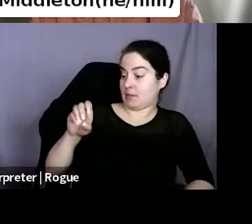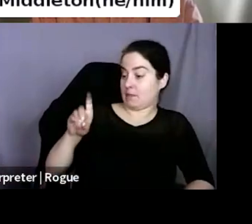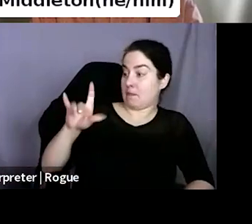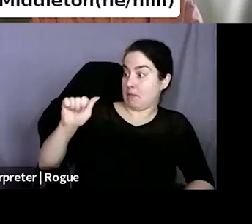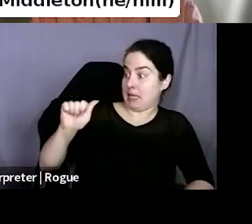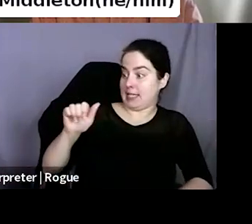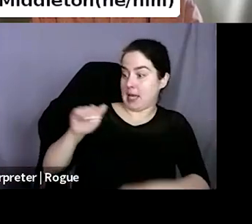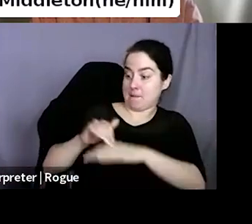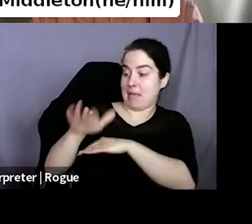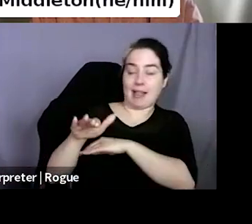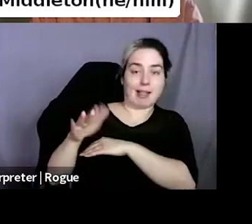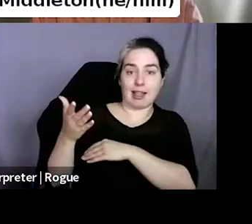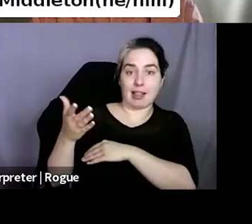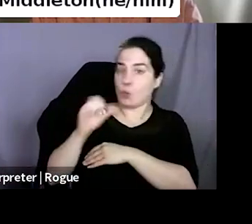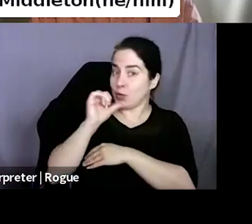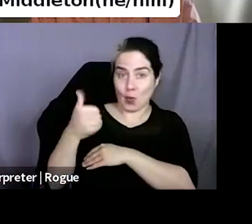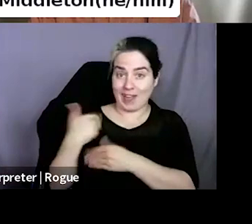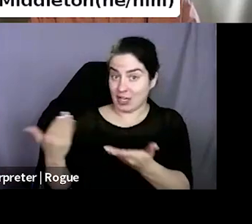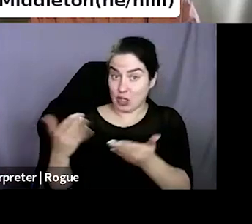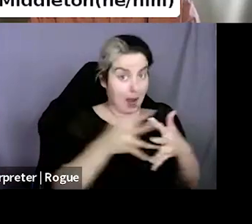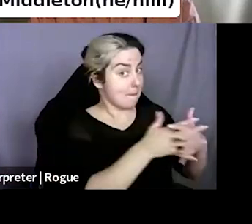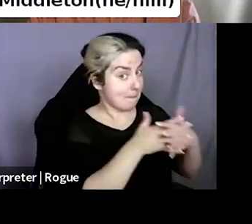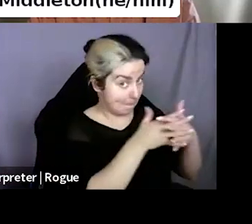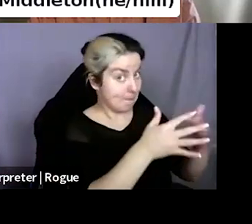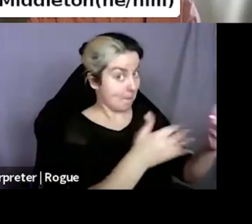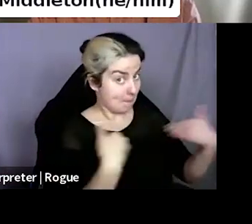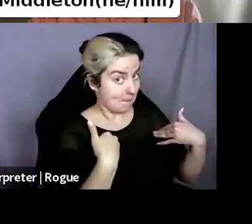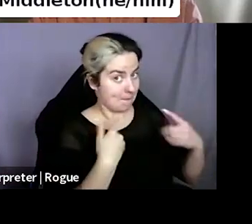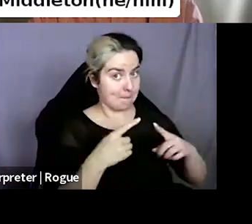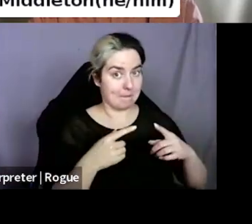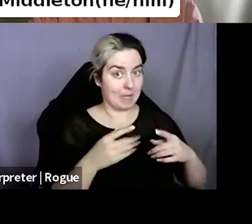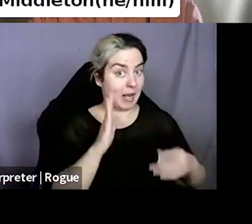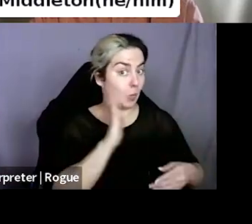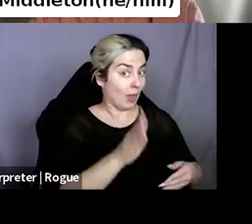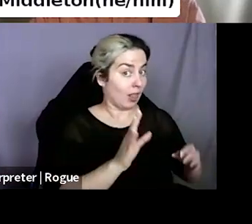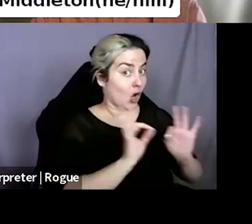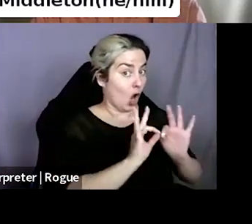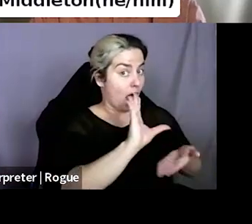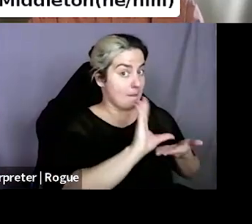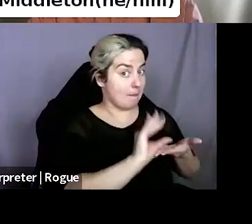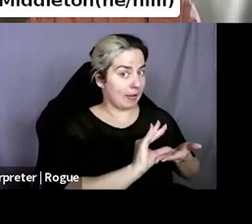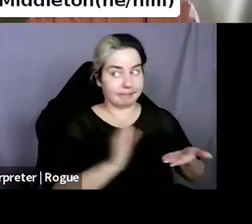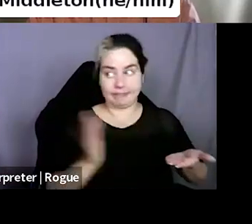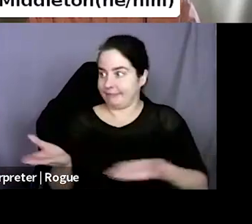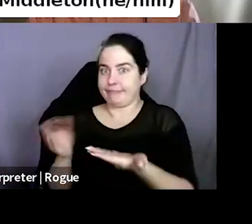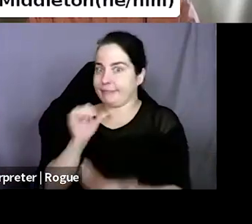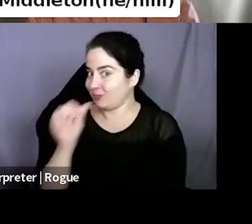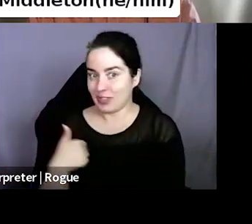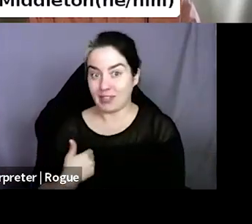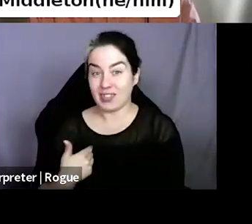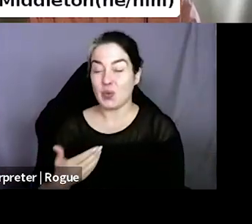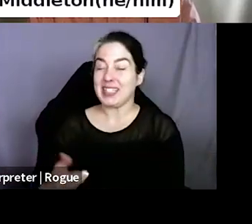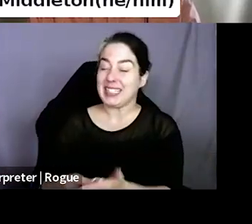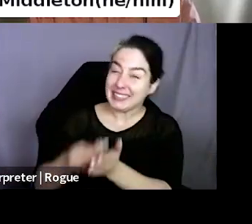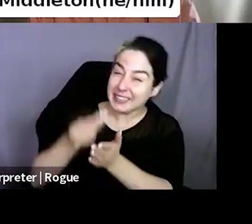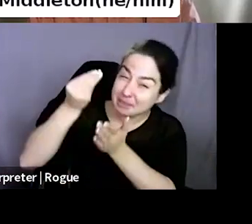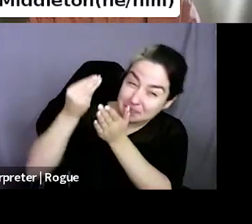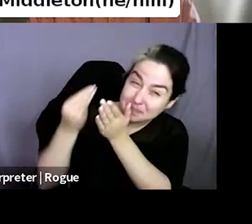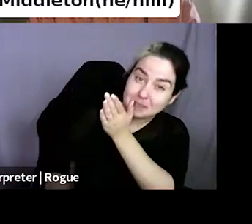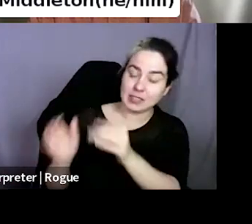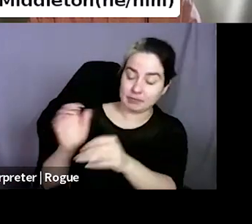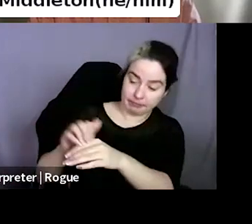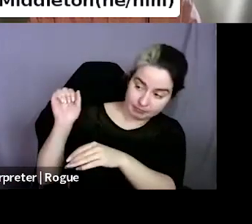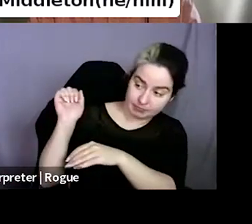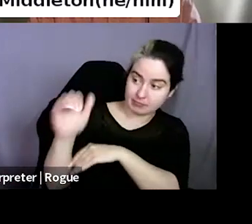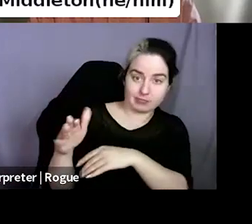has, uh, to make book shipping a little bit cheaper. Um, it is just so expensive to send anything and the